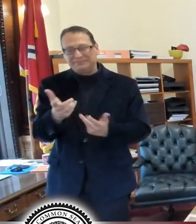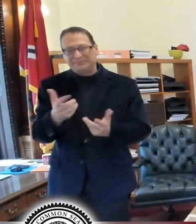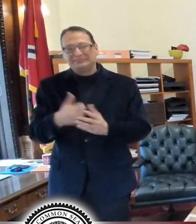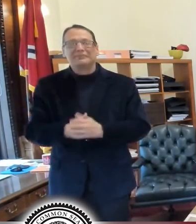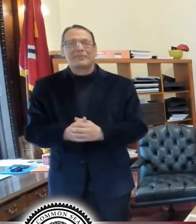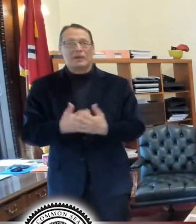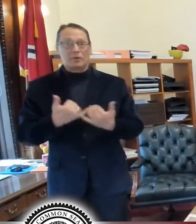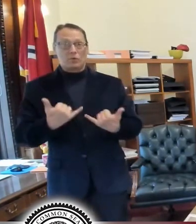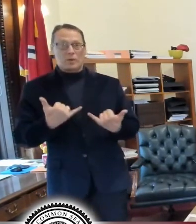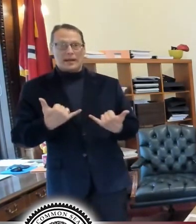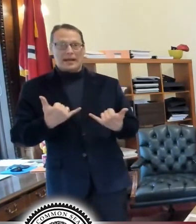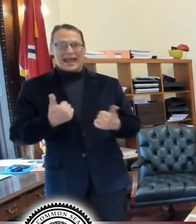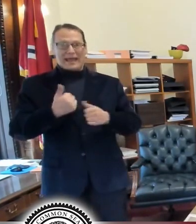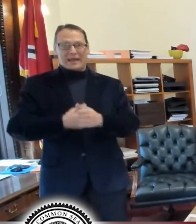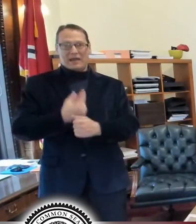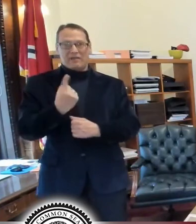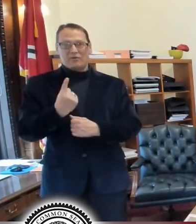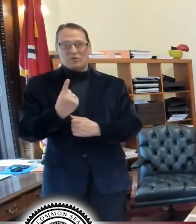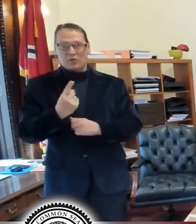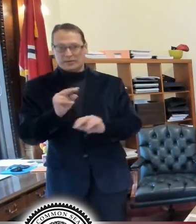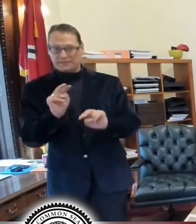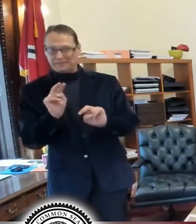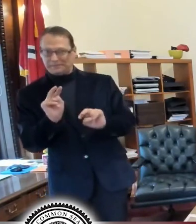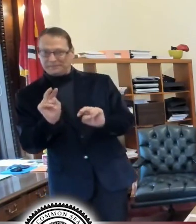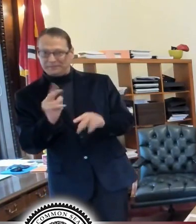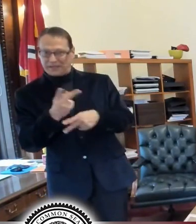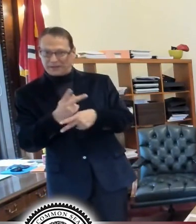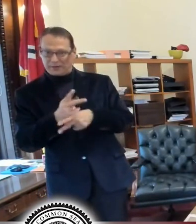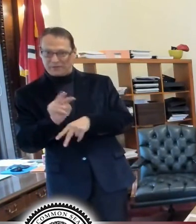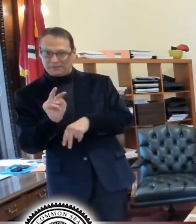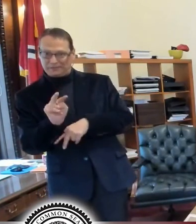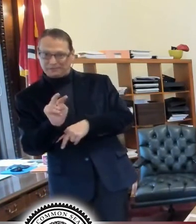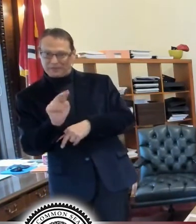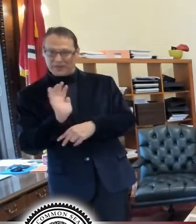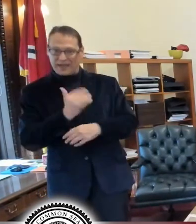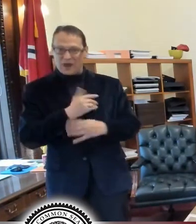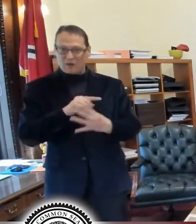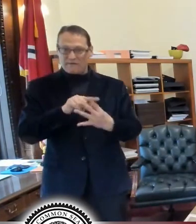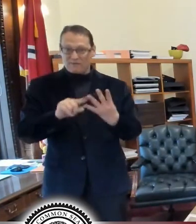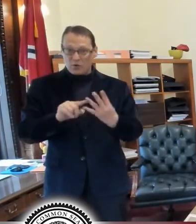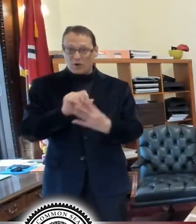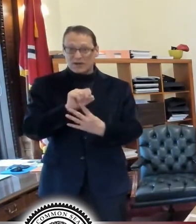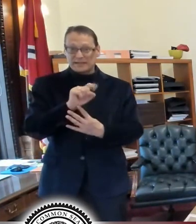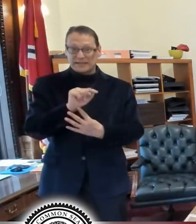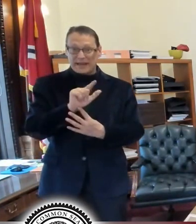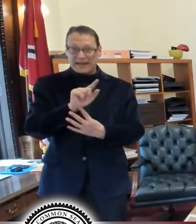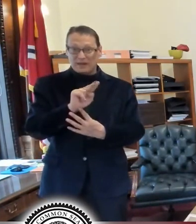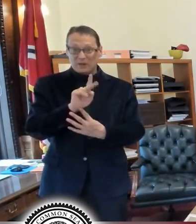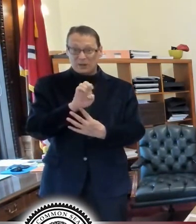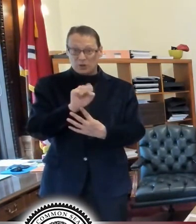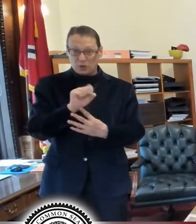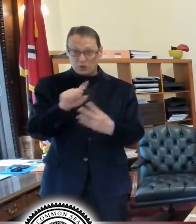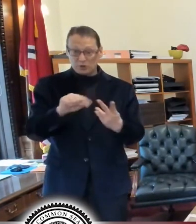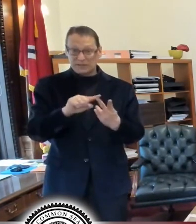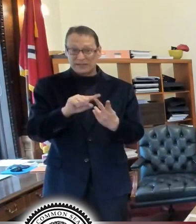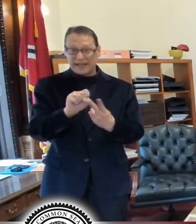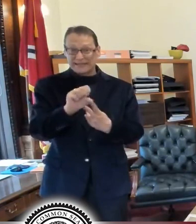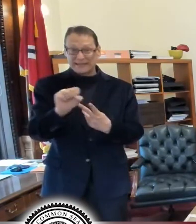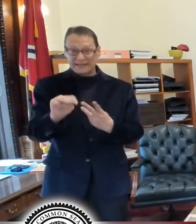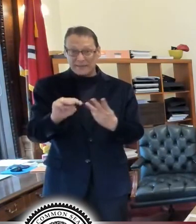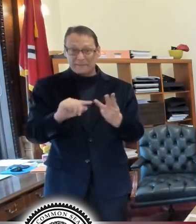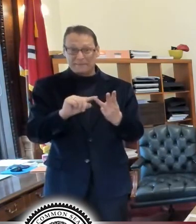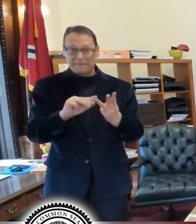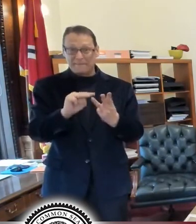right now everybody's keeping a very watchful eye and our four major hospital systems, St. Luke's, um, SSM